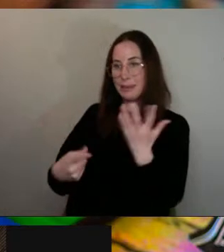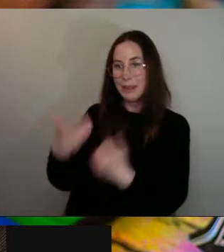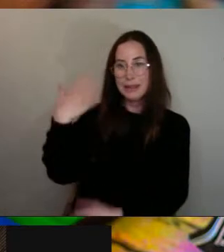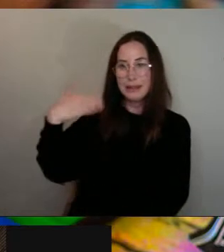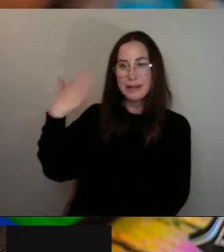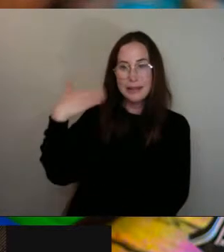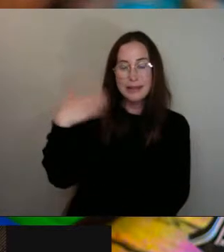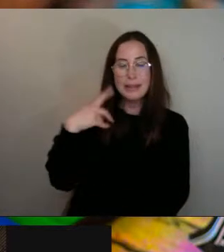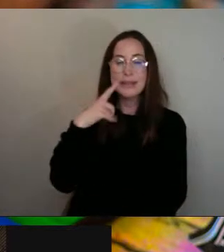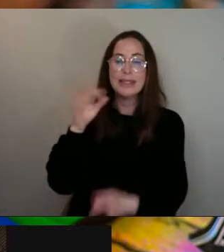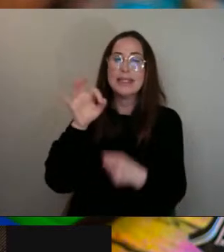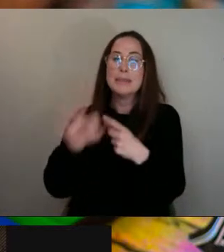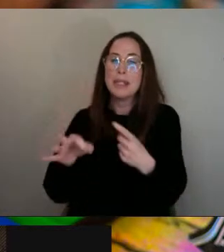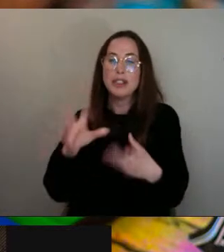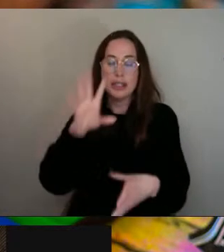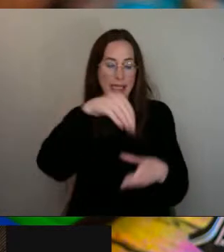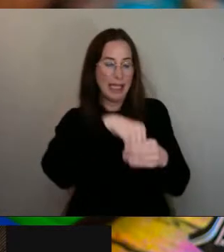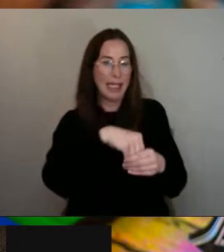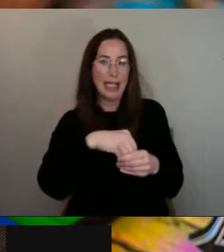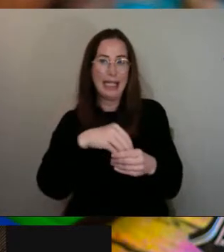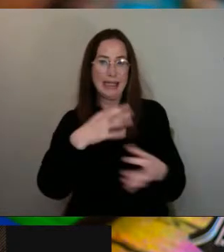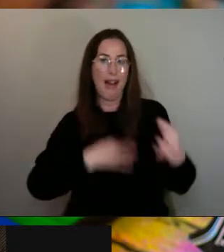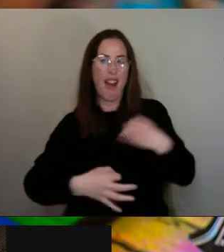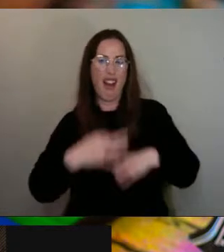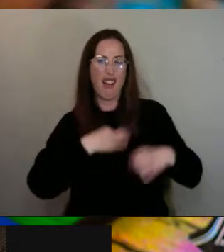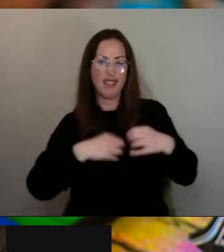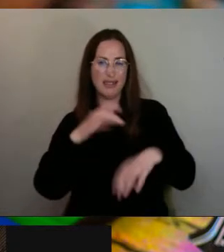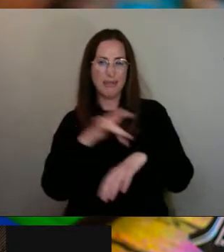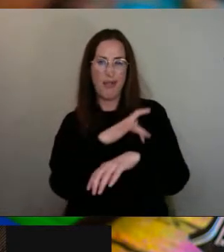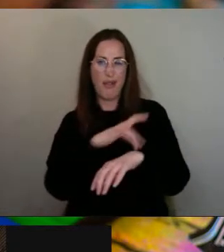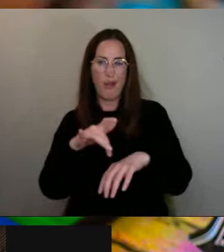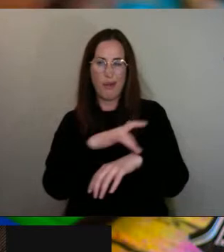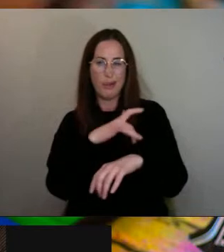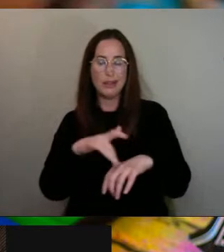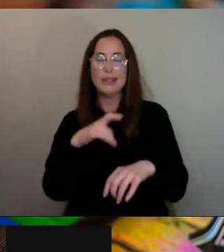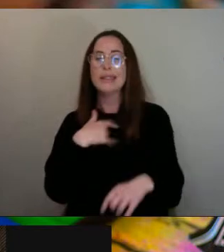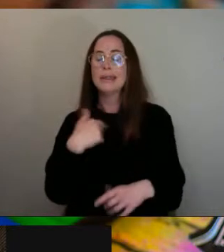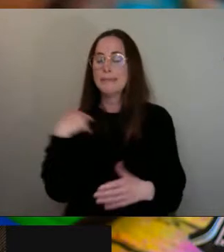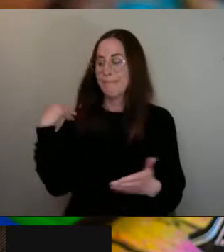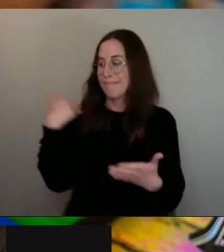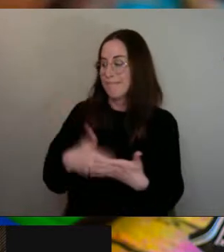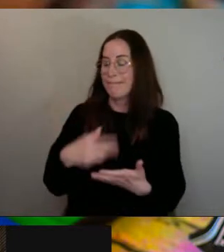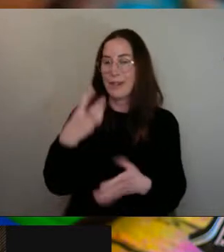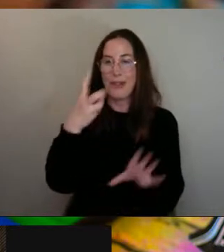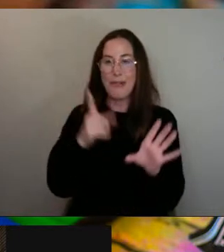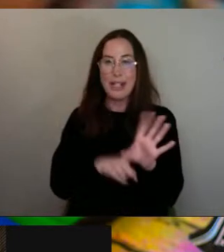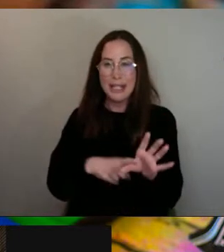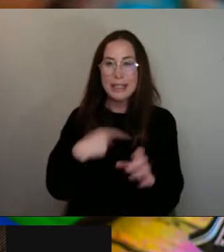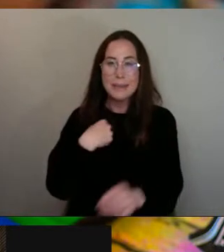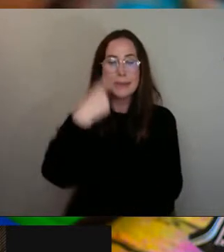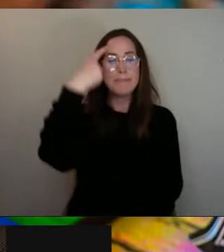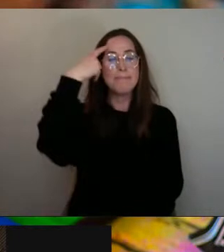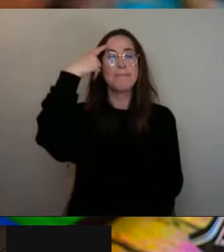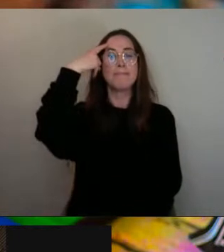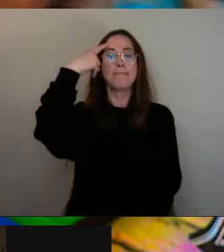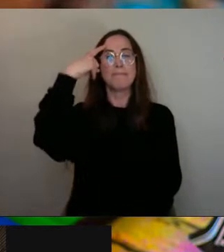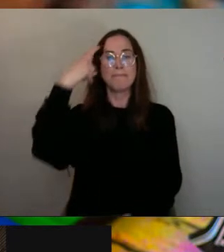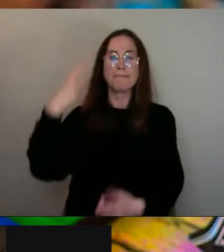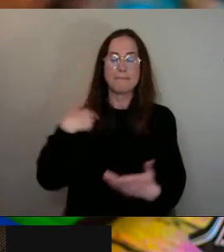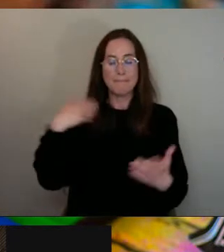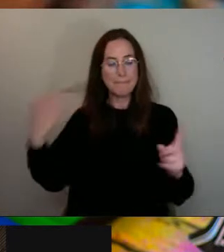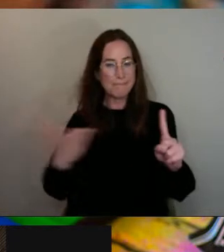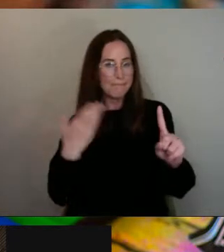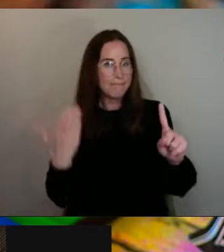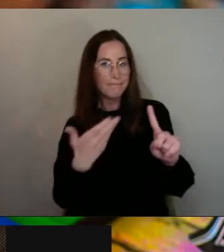especially very heavily within the arts. It's been in the last three years I've kind of really thought about pursuing a